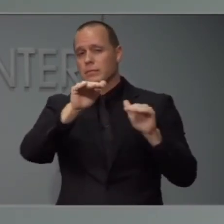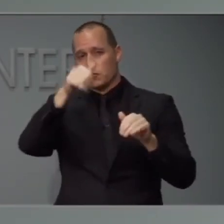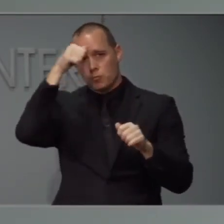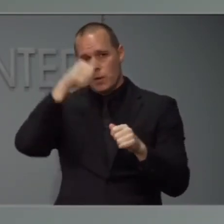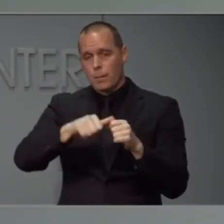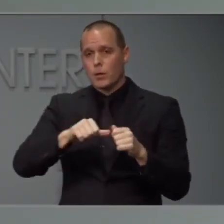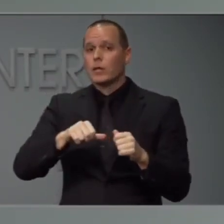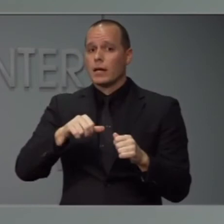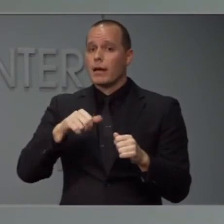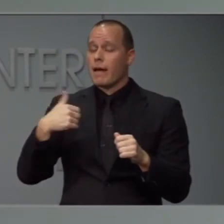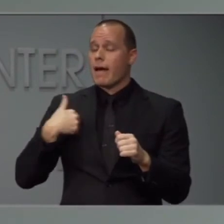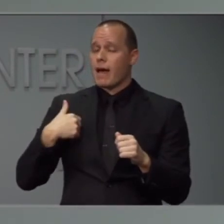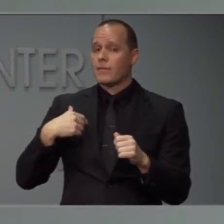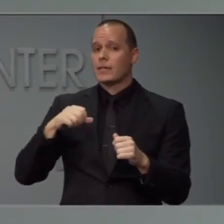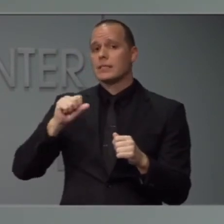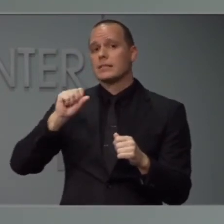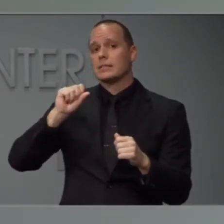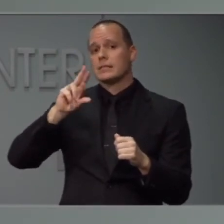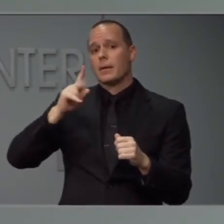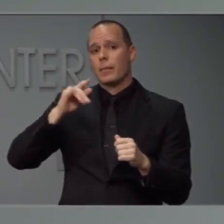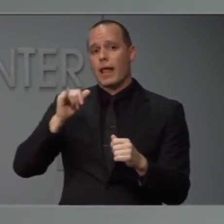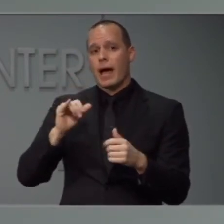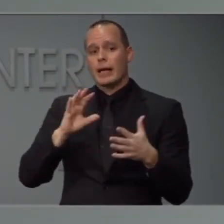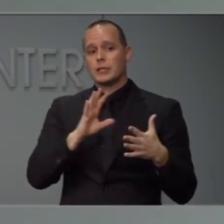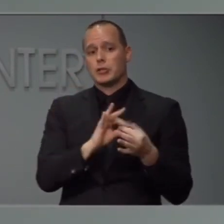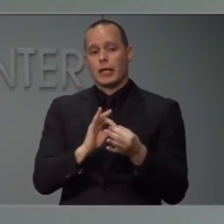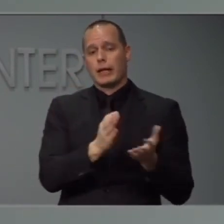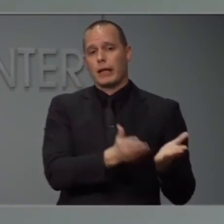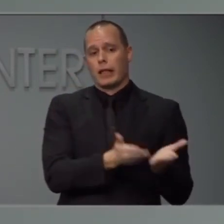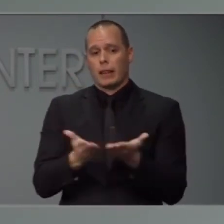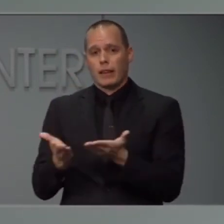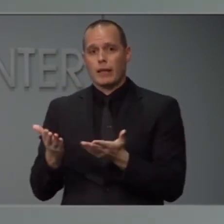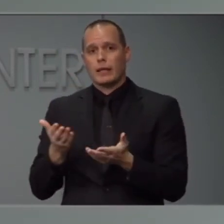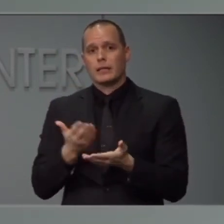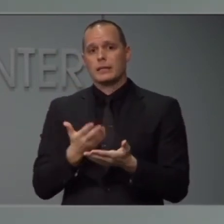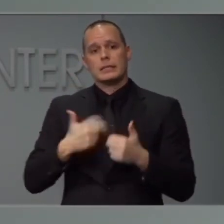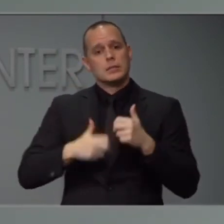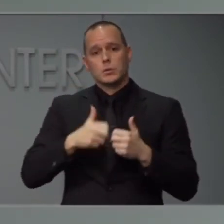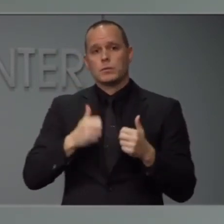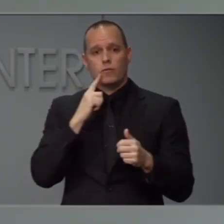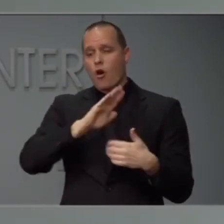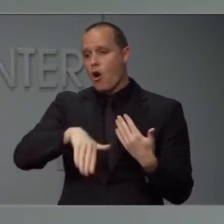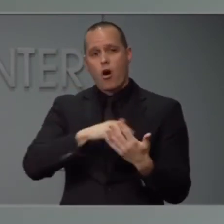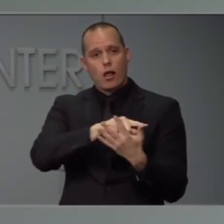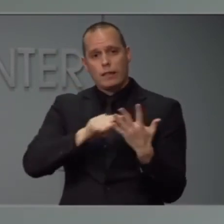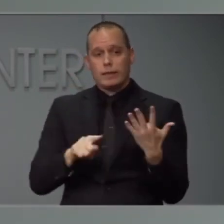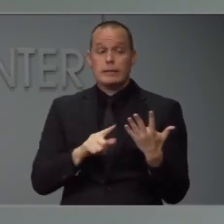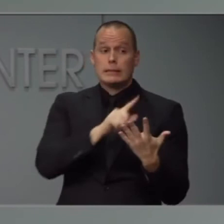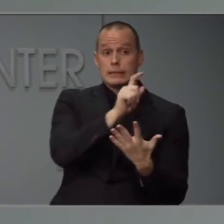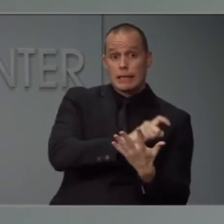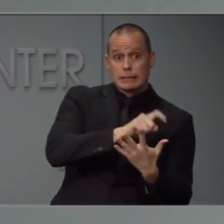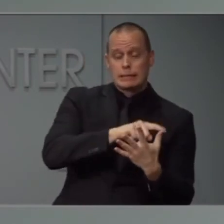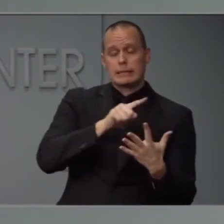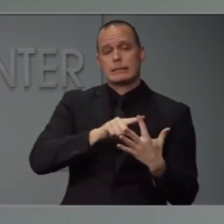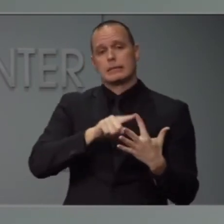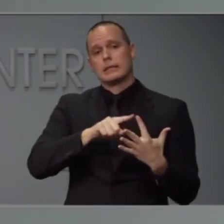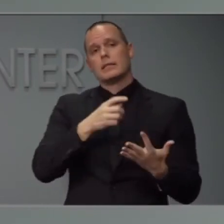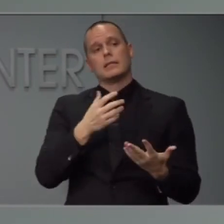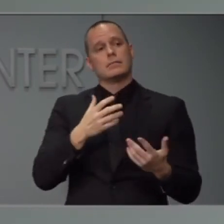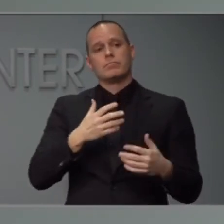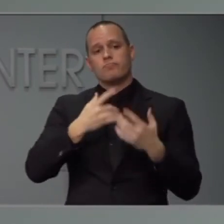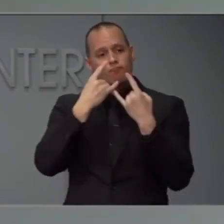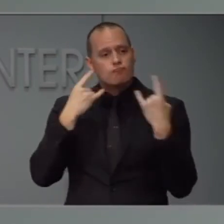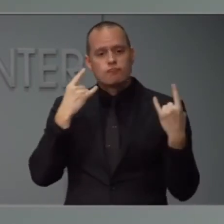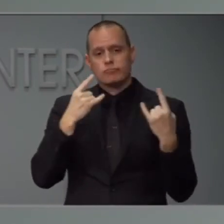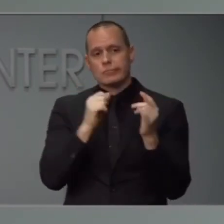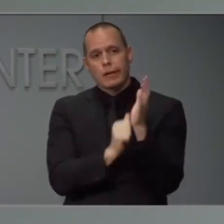chain issue all around on a number of things, protective equipment, on testing supplies, and we're going to have to